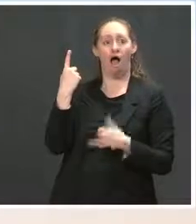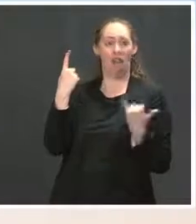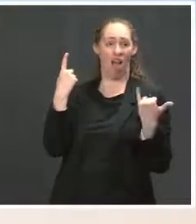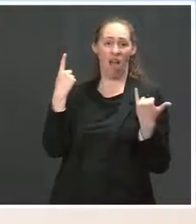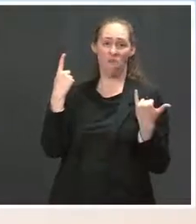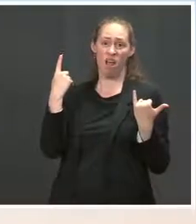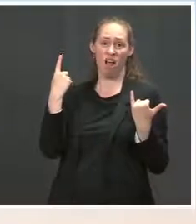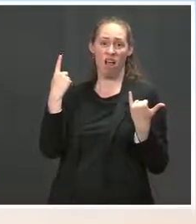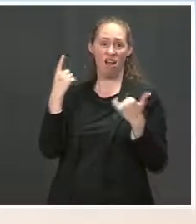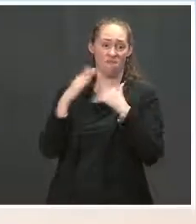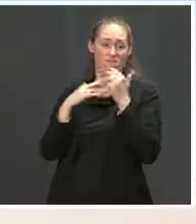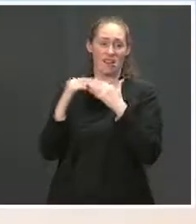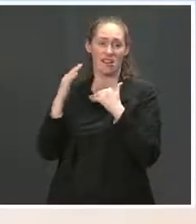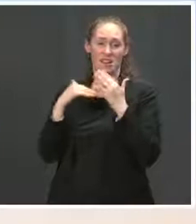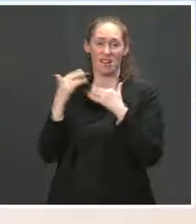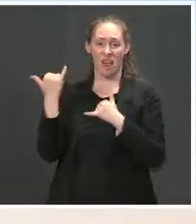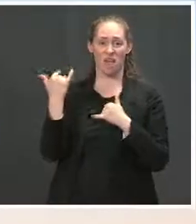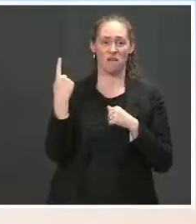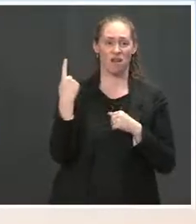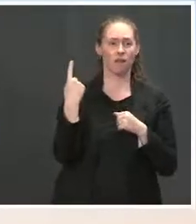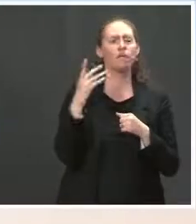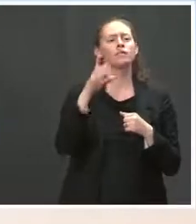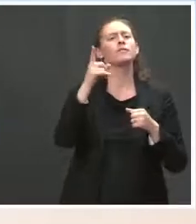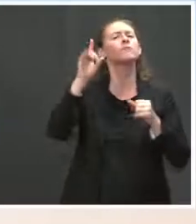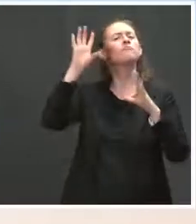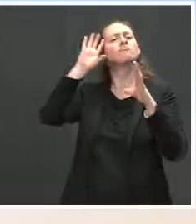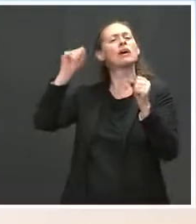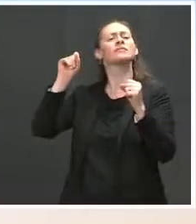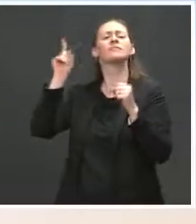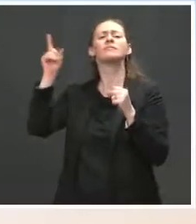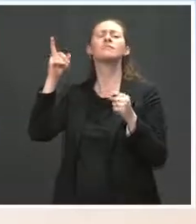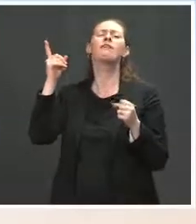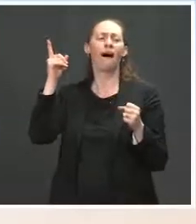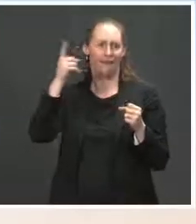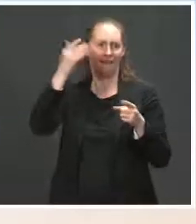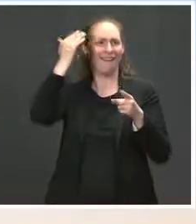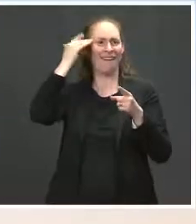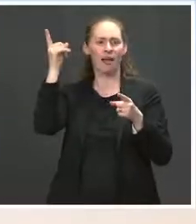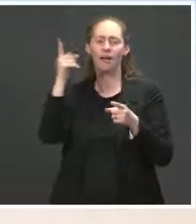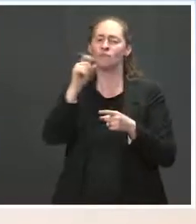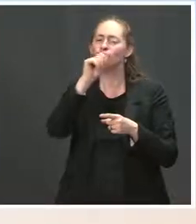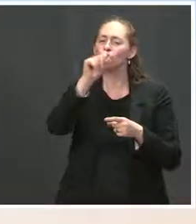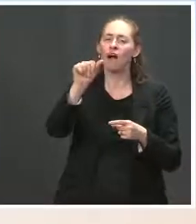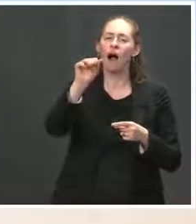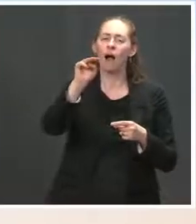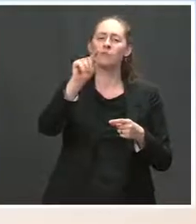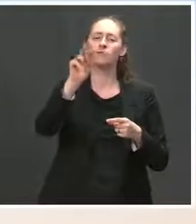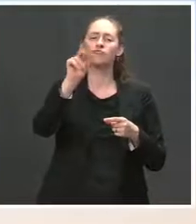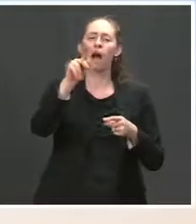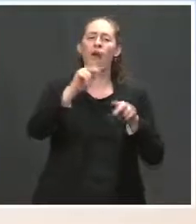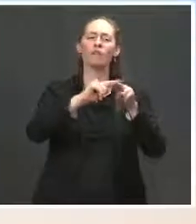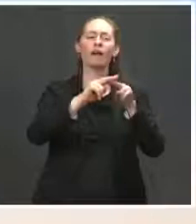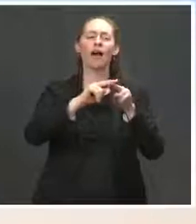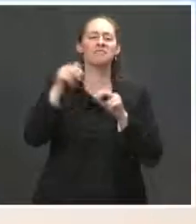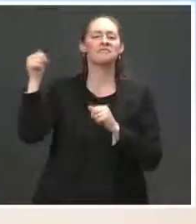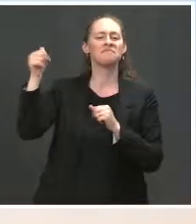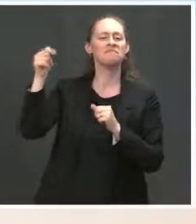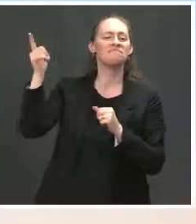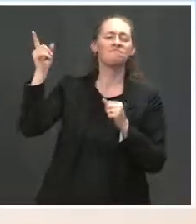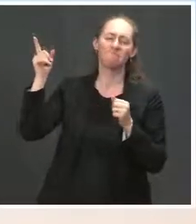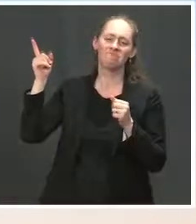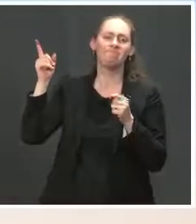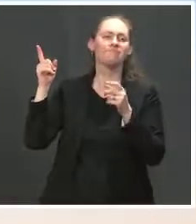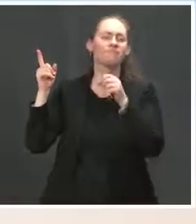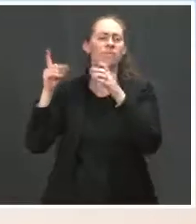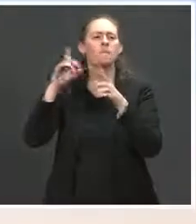And as the President, as you know, as you alluded to, the President is a big fan of Amtrak and railways himself. But we have to work through